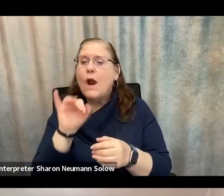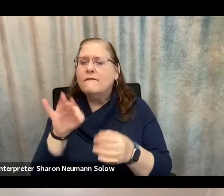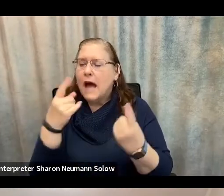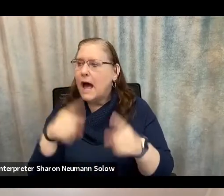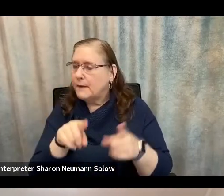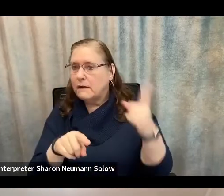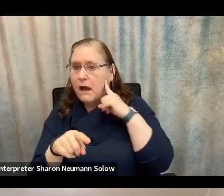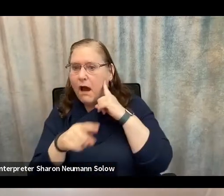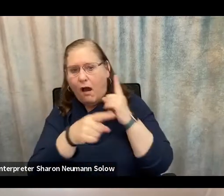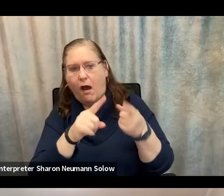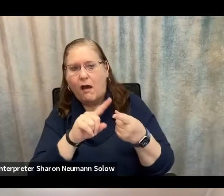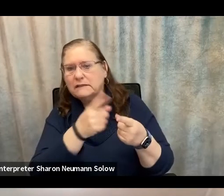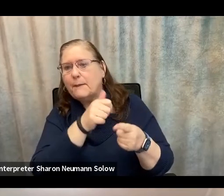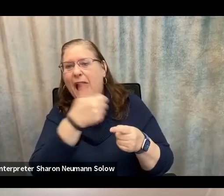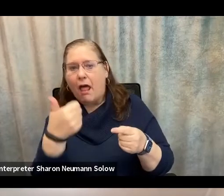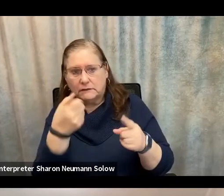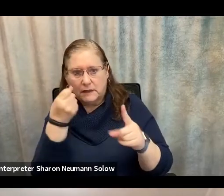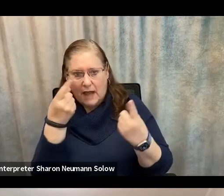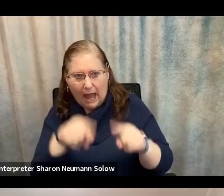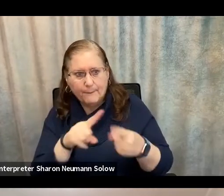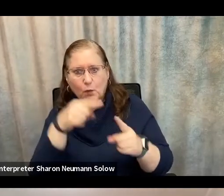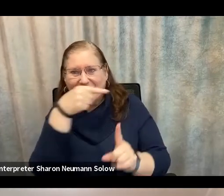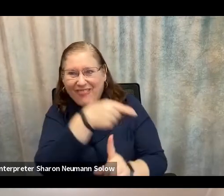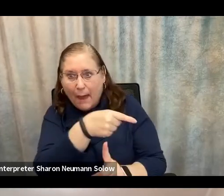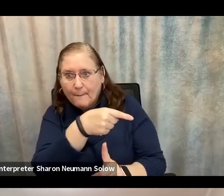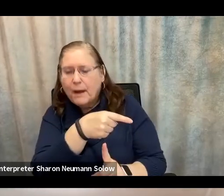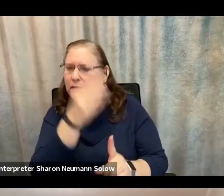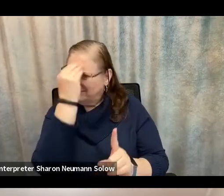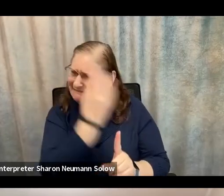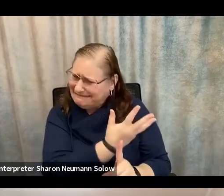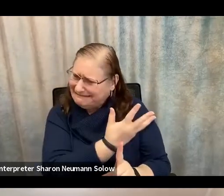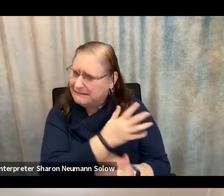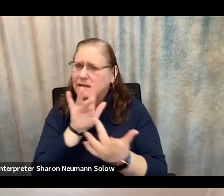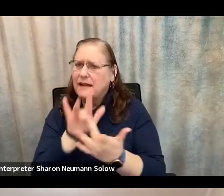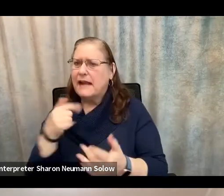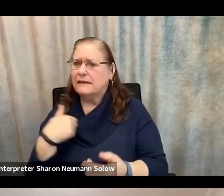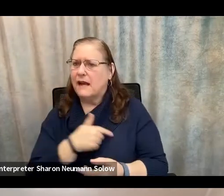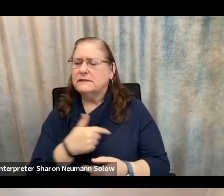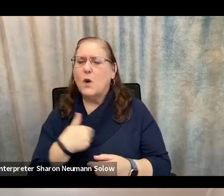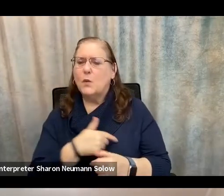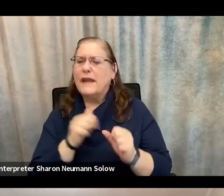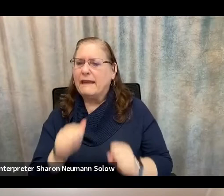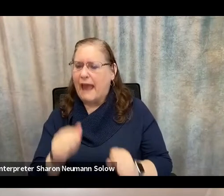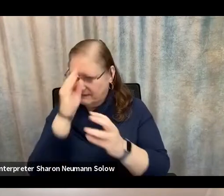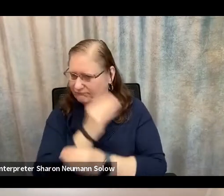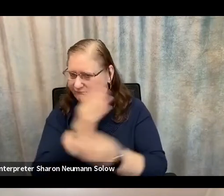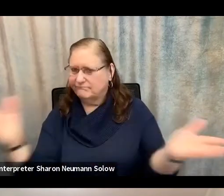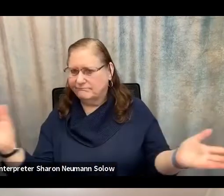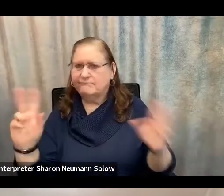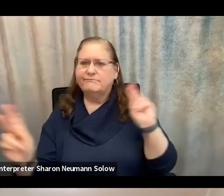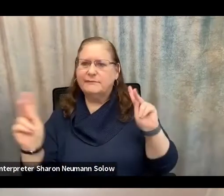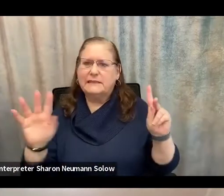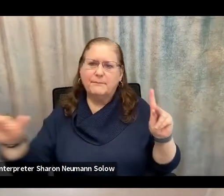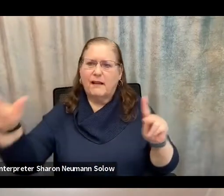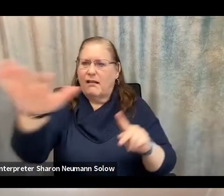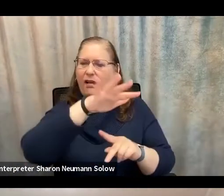scams, to let them know to contact us so that we can provide that outreach, and we can give, educate the public in our communities so